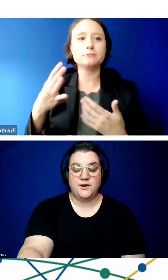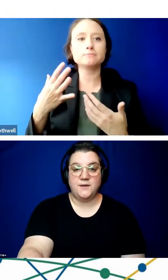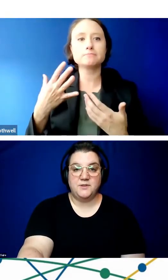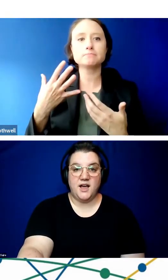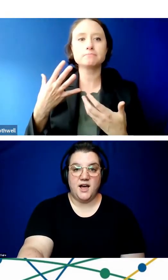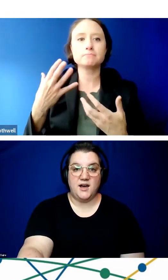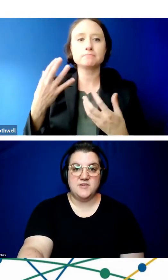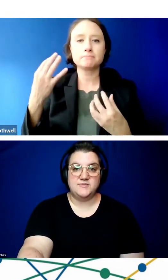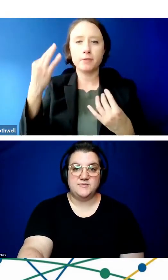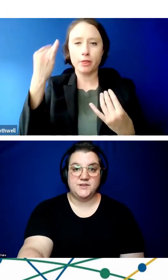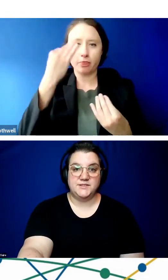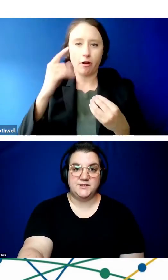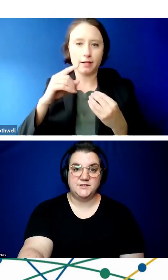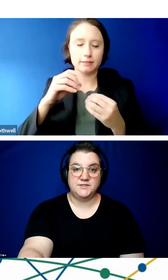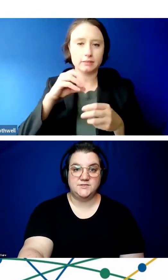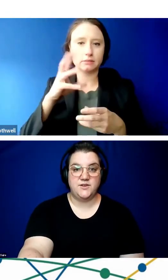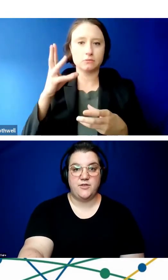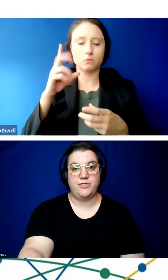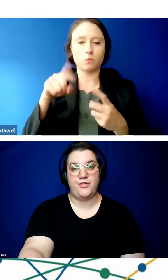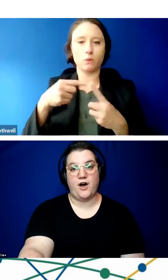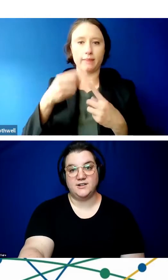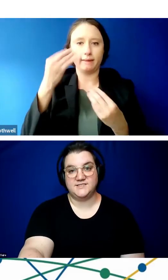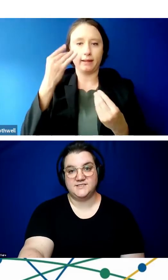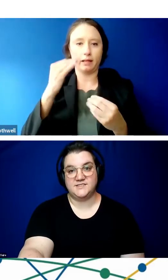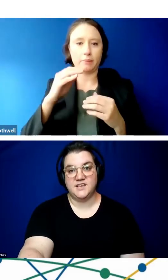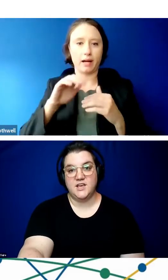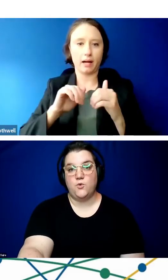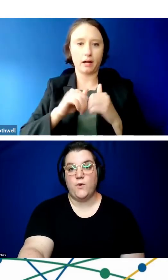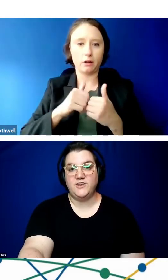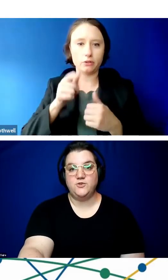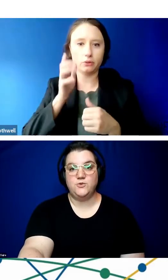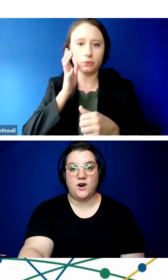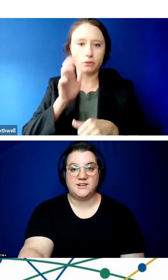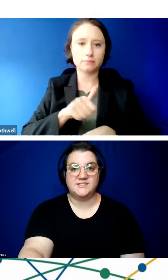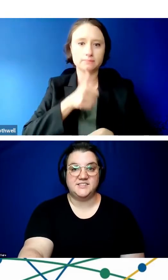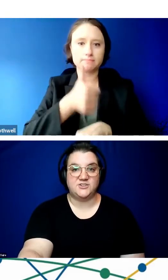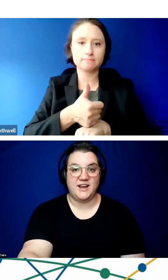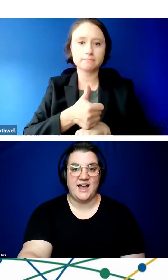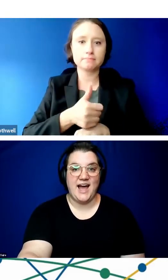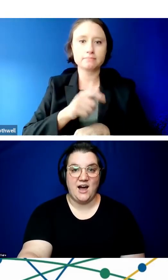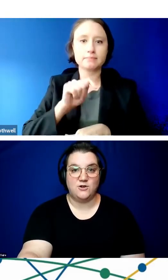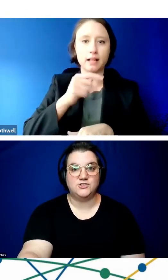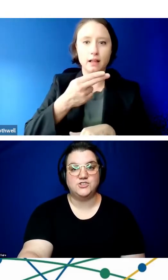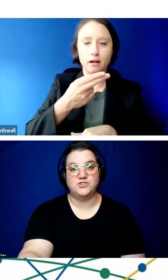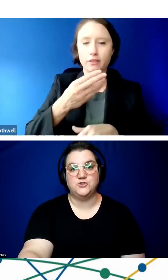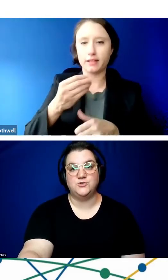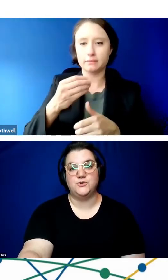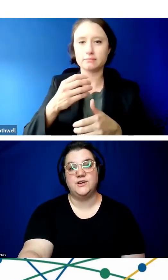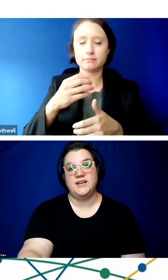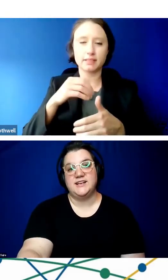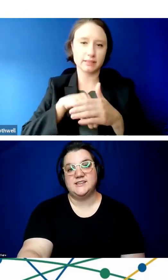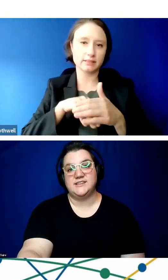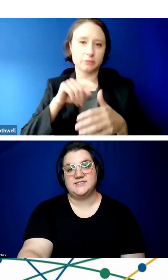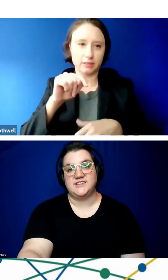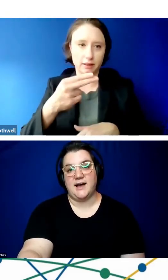So, a couple of thoughts when you are considering how to